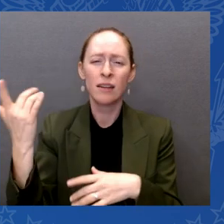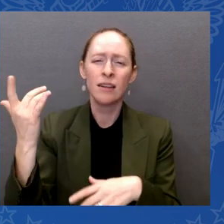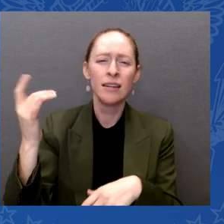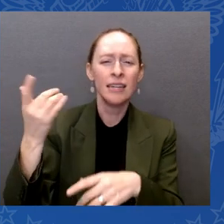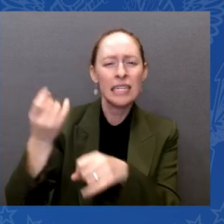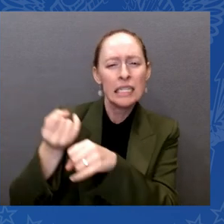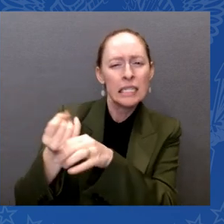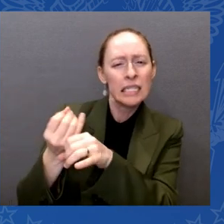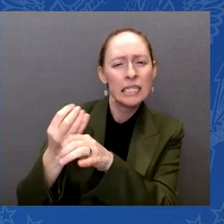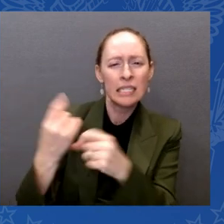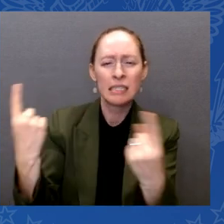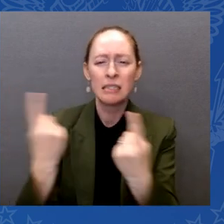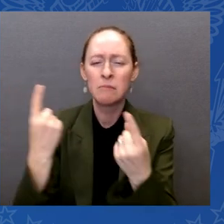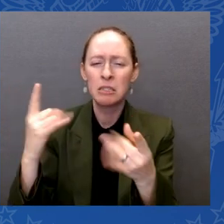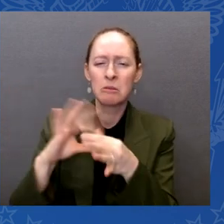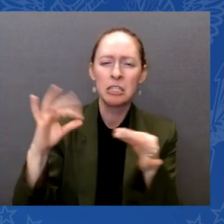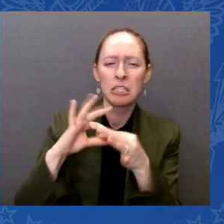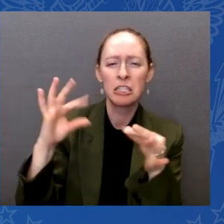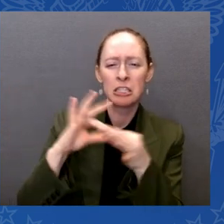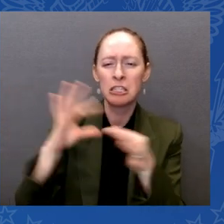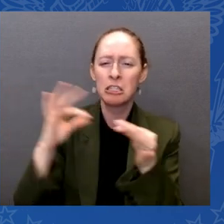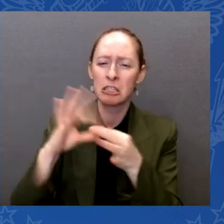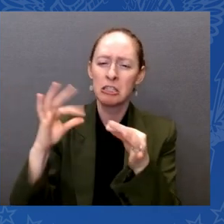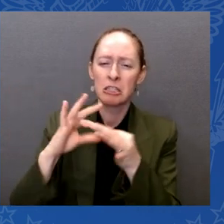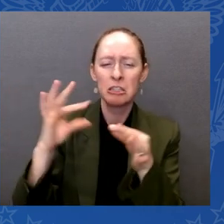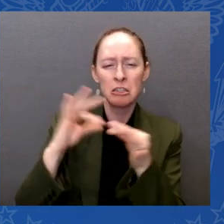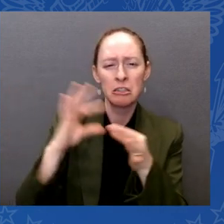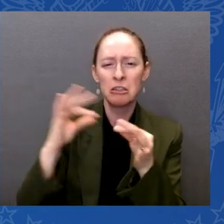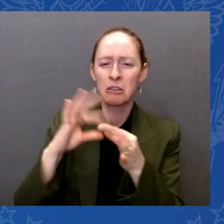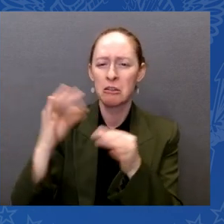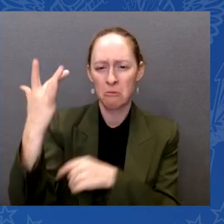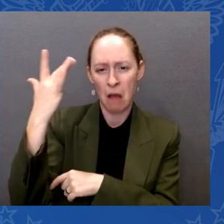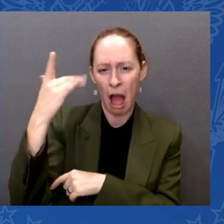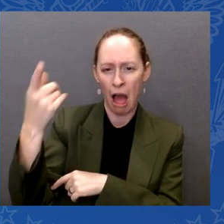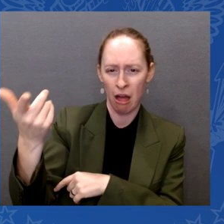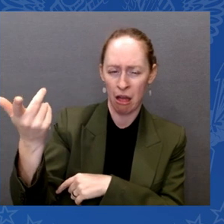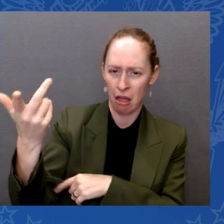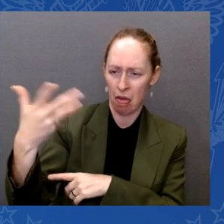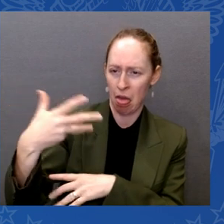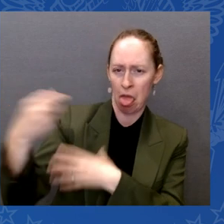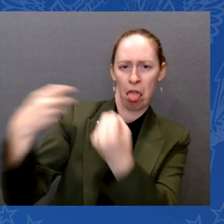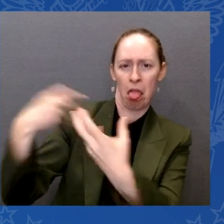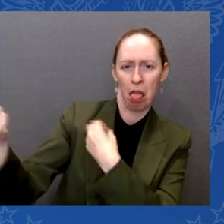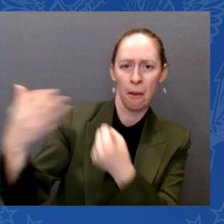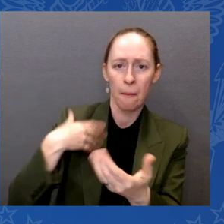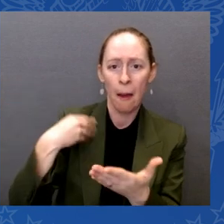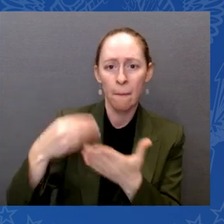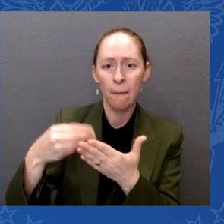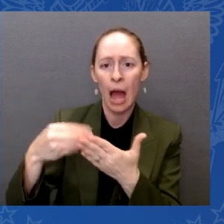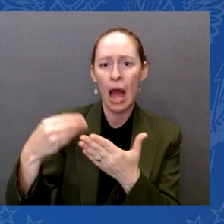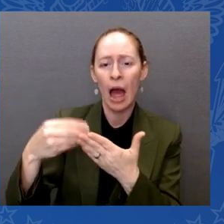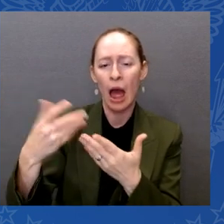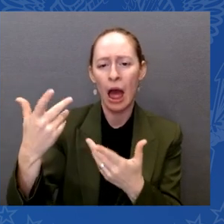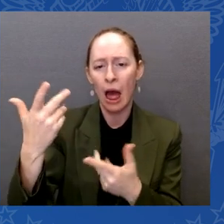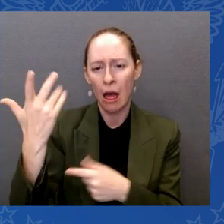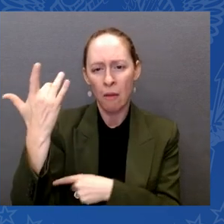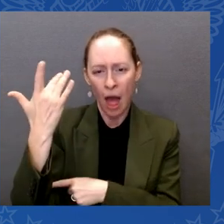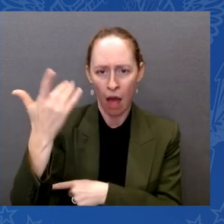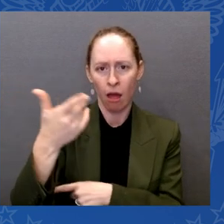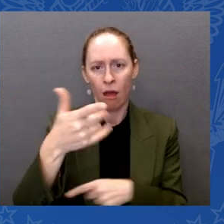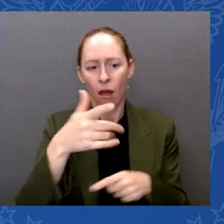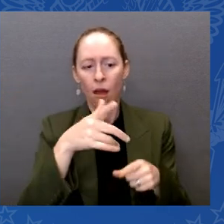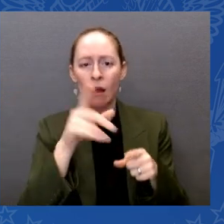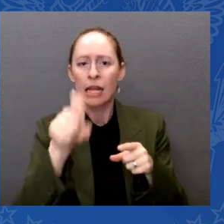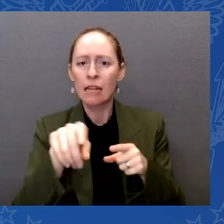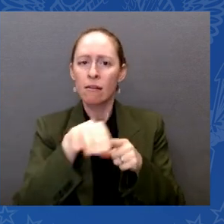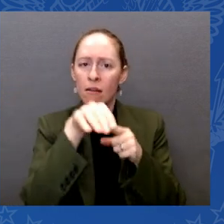money to put in a curb cut? Why should I have to pay for it, et cetera? And, uh, you know, it's, uh, it really is something that you all,